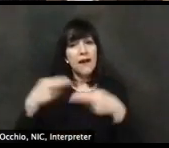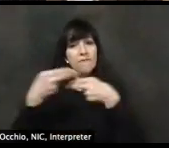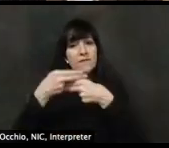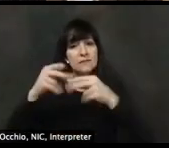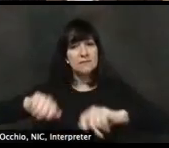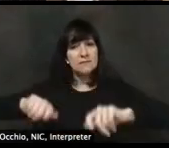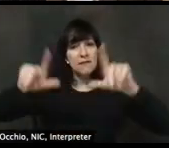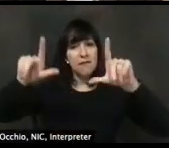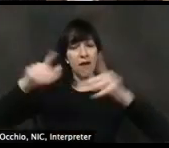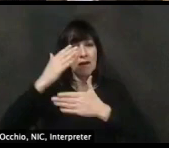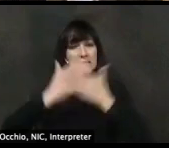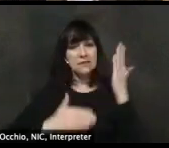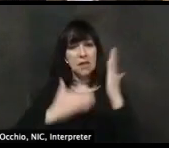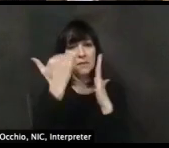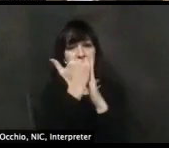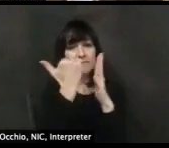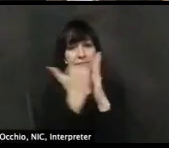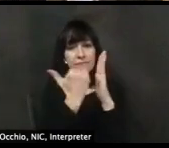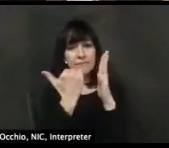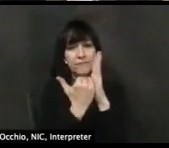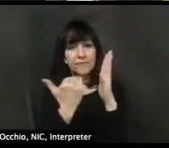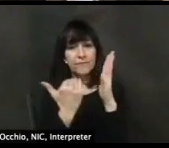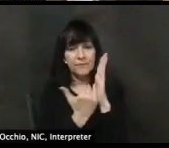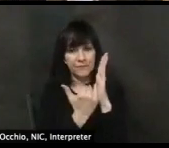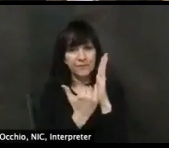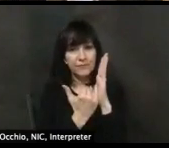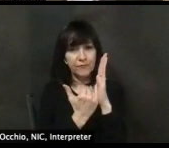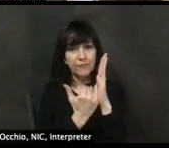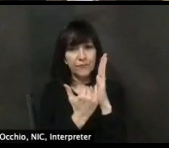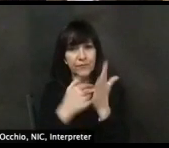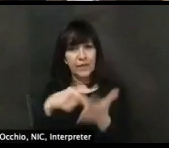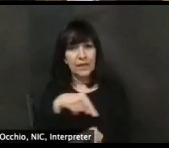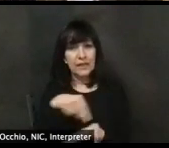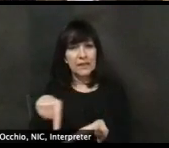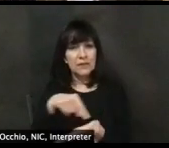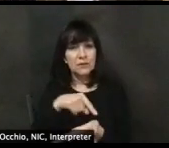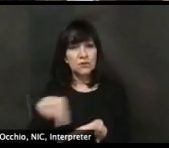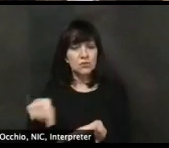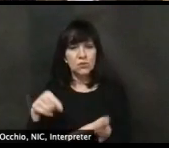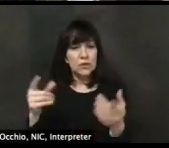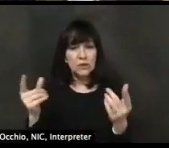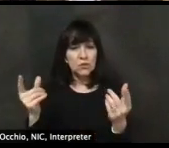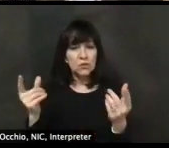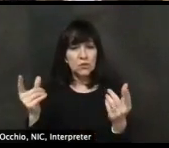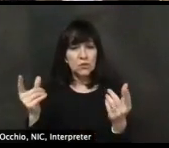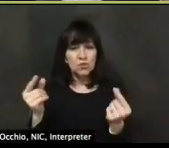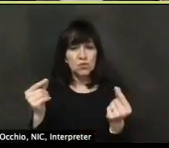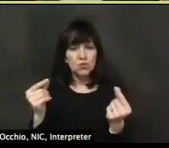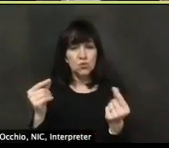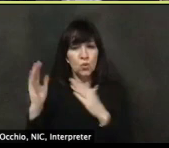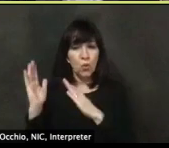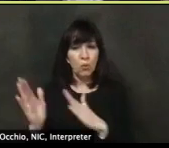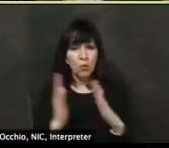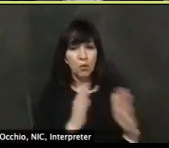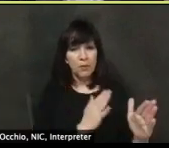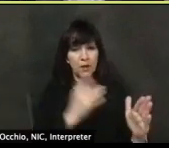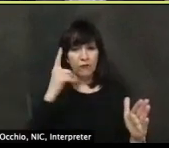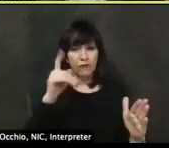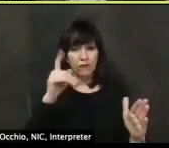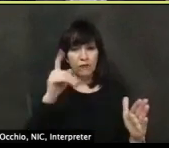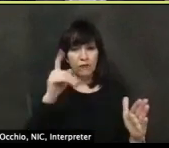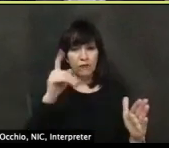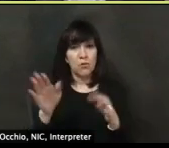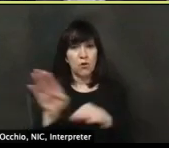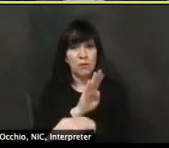but if not, could you, could you say what, what we did this week and the purpose of those interim steps? Sure. Yeah. And I see the slide is